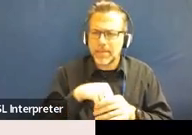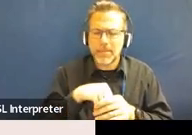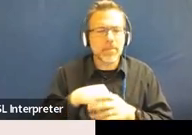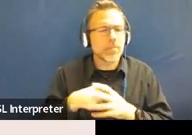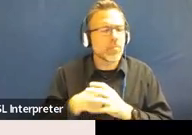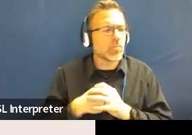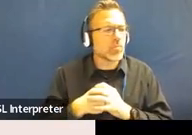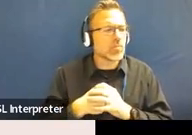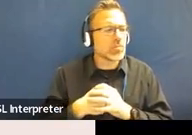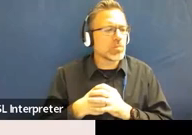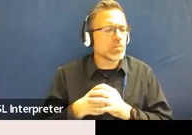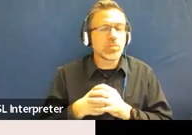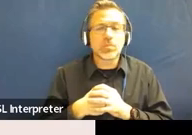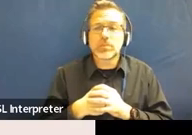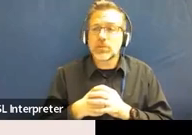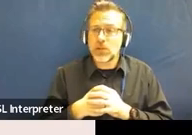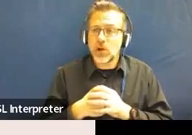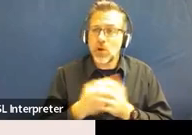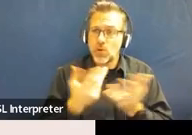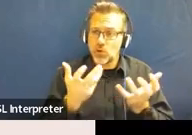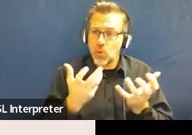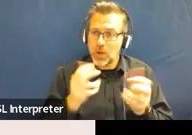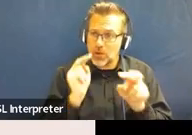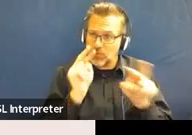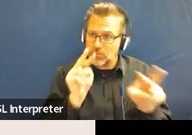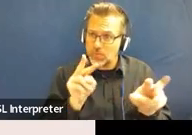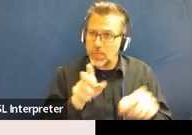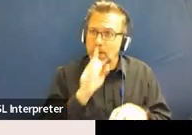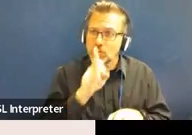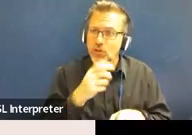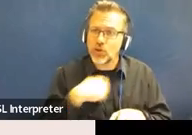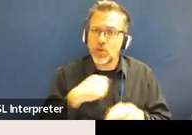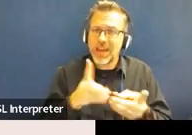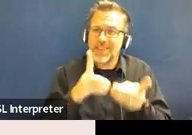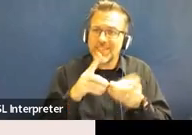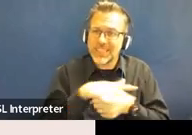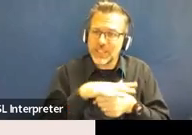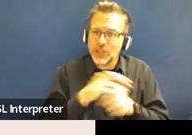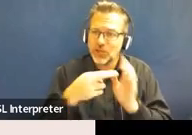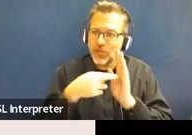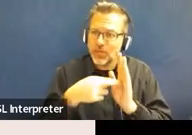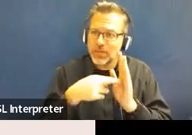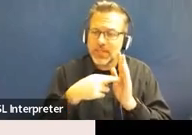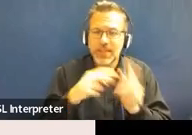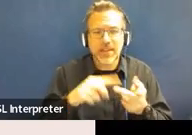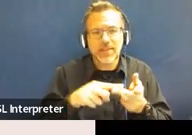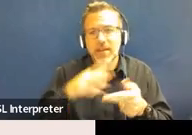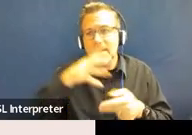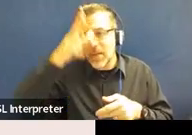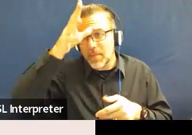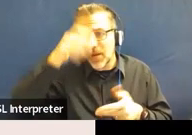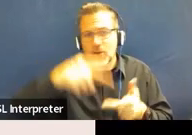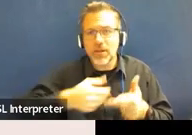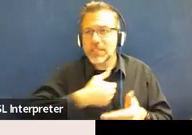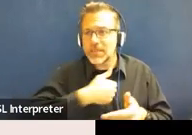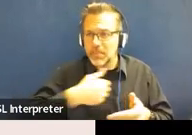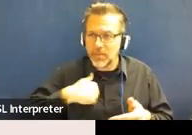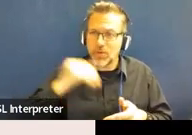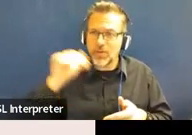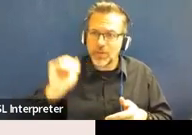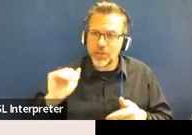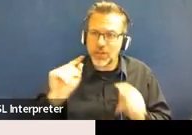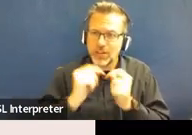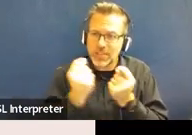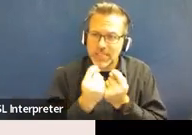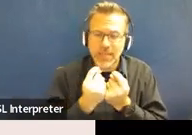So, you would want to make sure that you have a district representative, the parent, members of the child's team. And it really